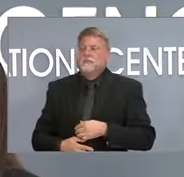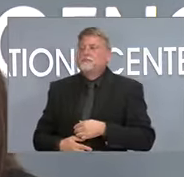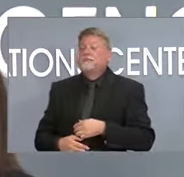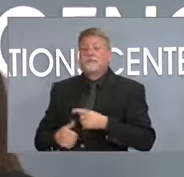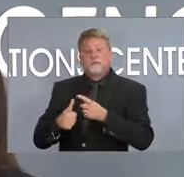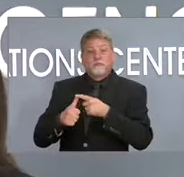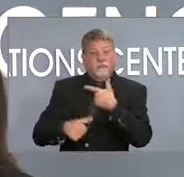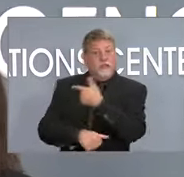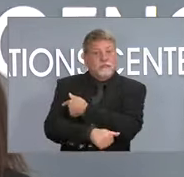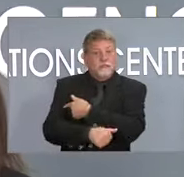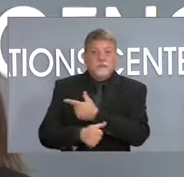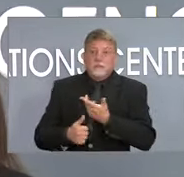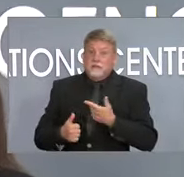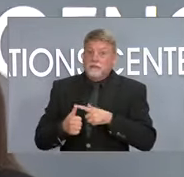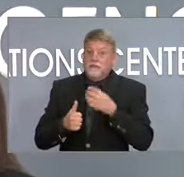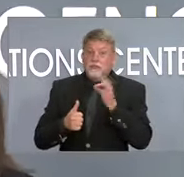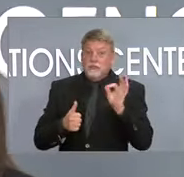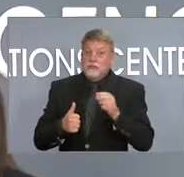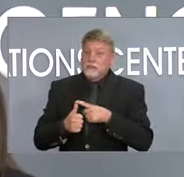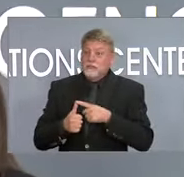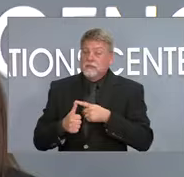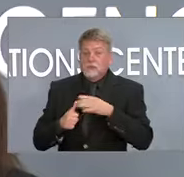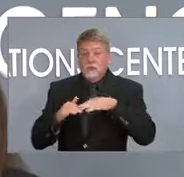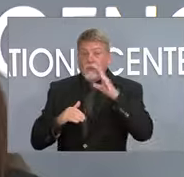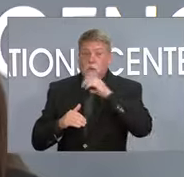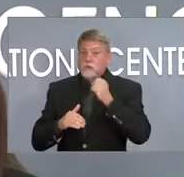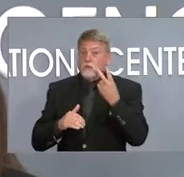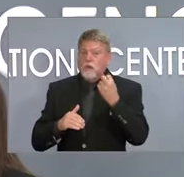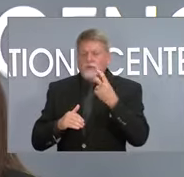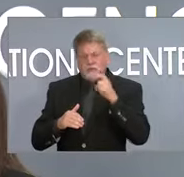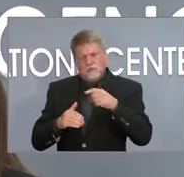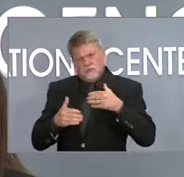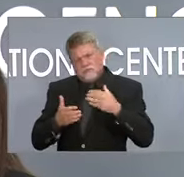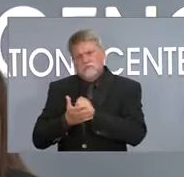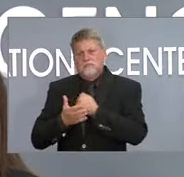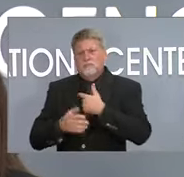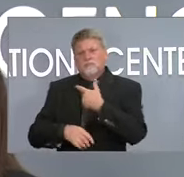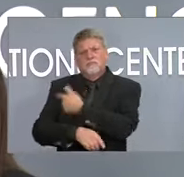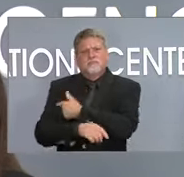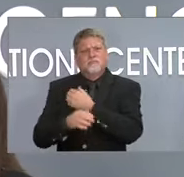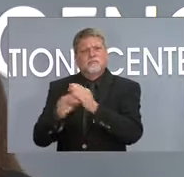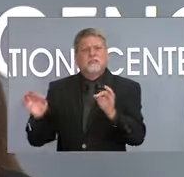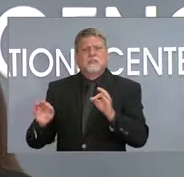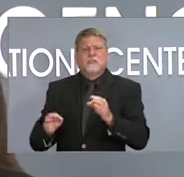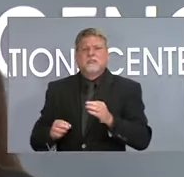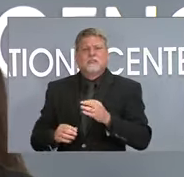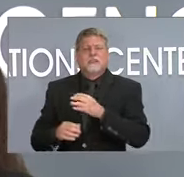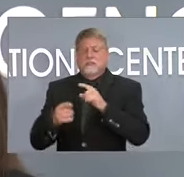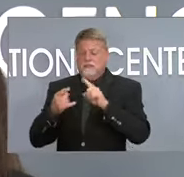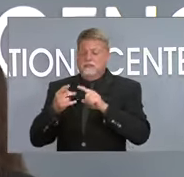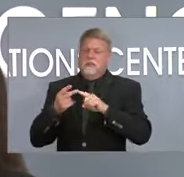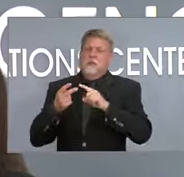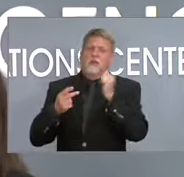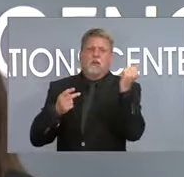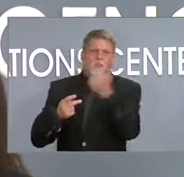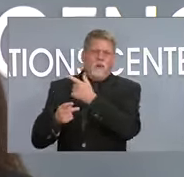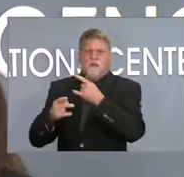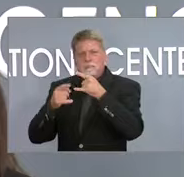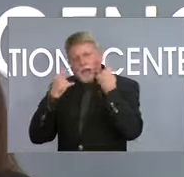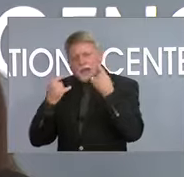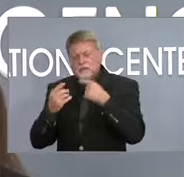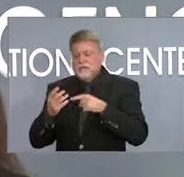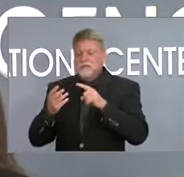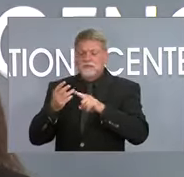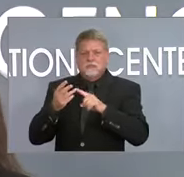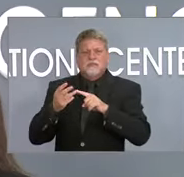vaccines. Vaccines also free. So anyone over the age of 12 should get their free vaccines. Everyone should be using masks. But layering additional strategy,